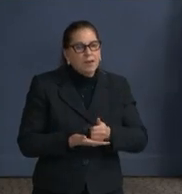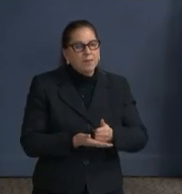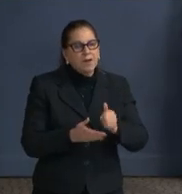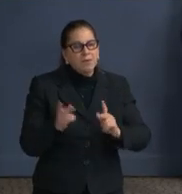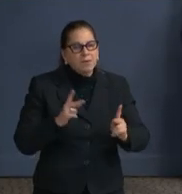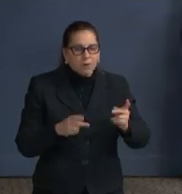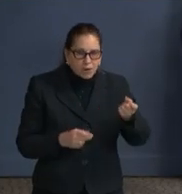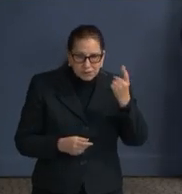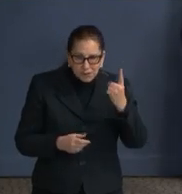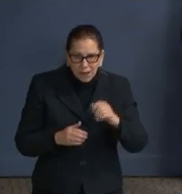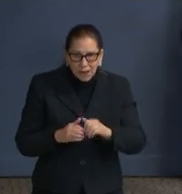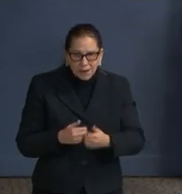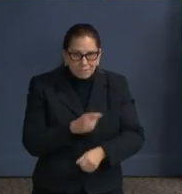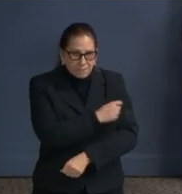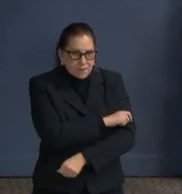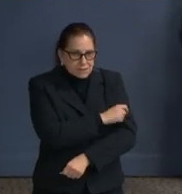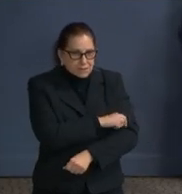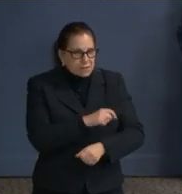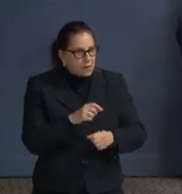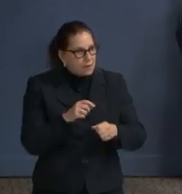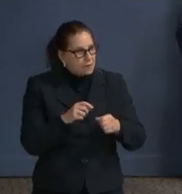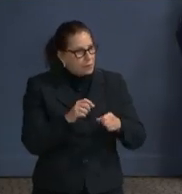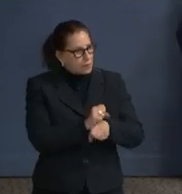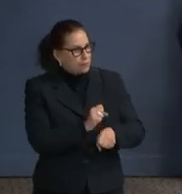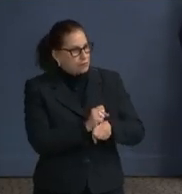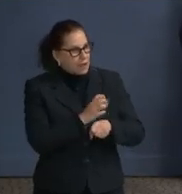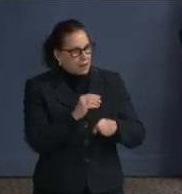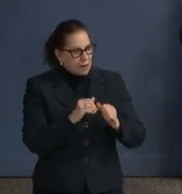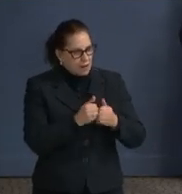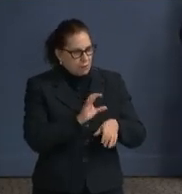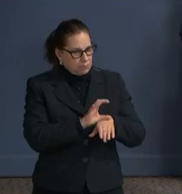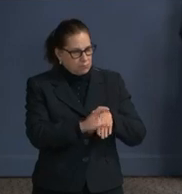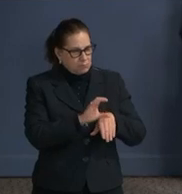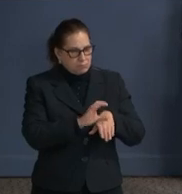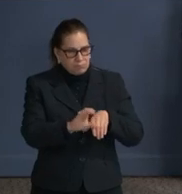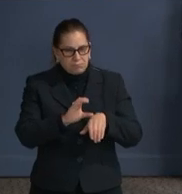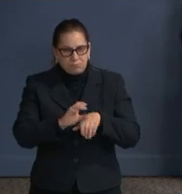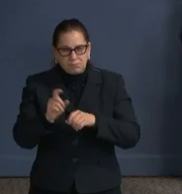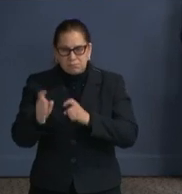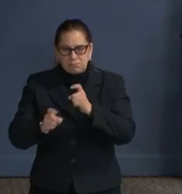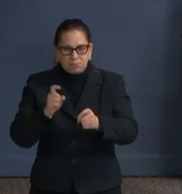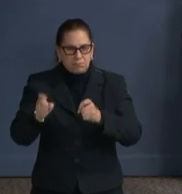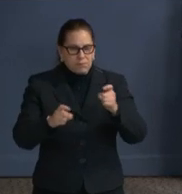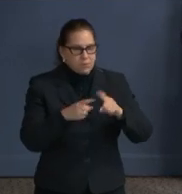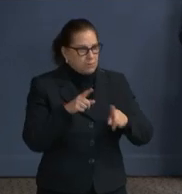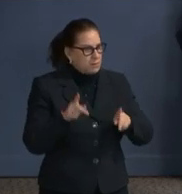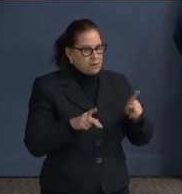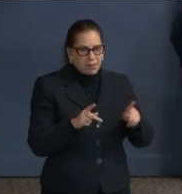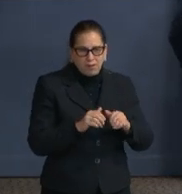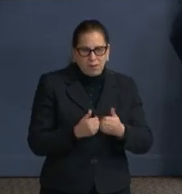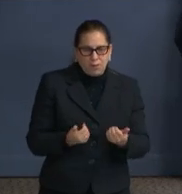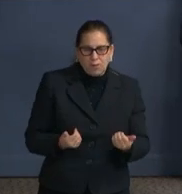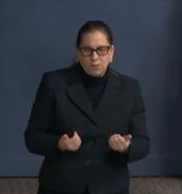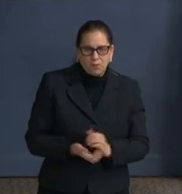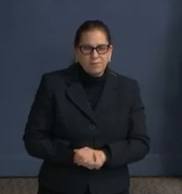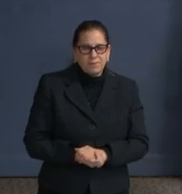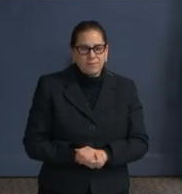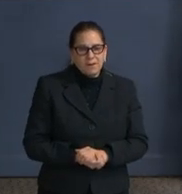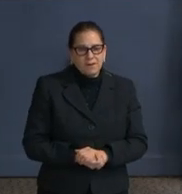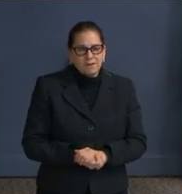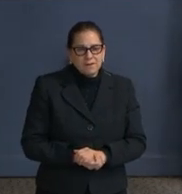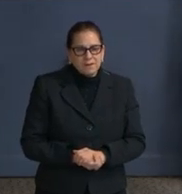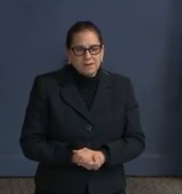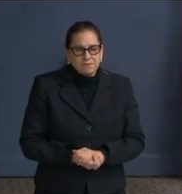understand how vaccines are allocated in the district and that process flow will not only give some